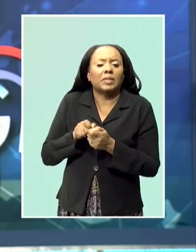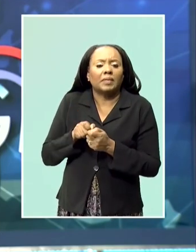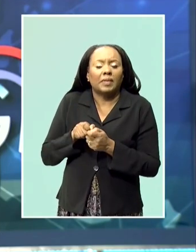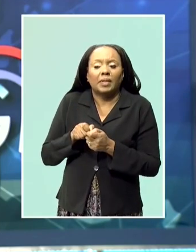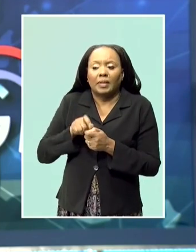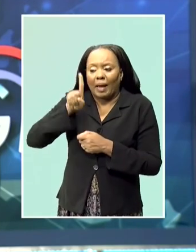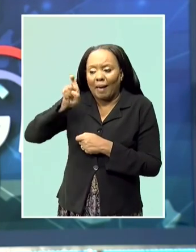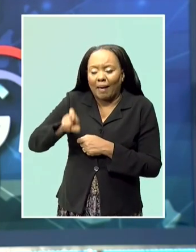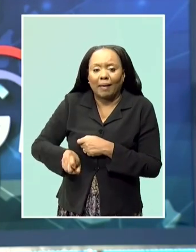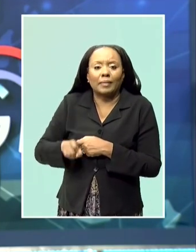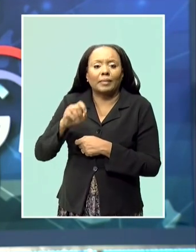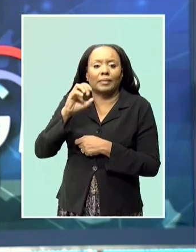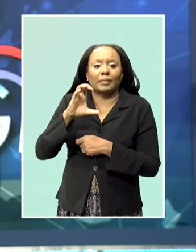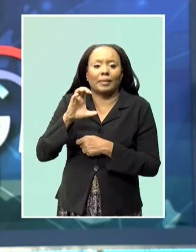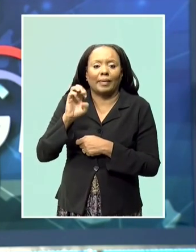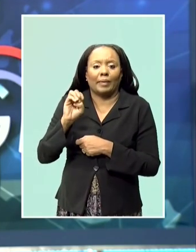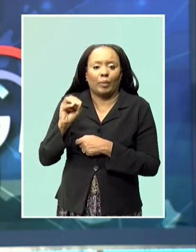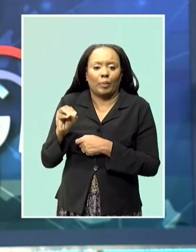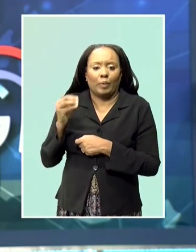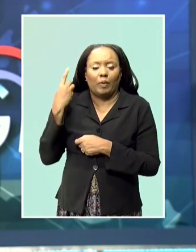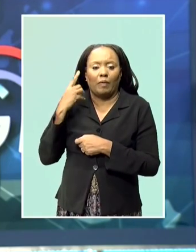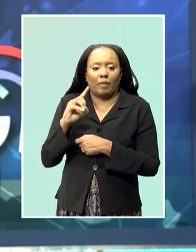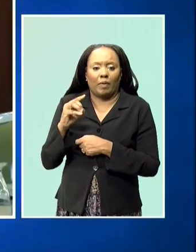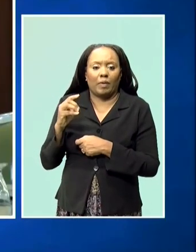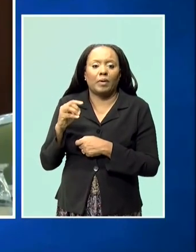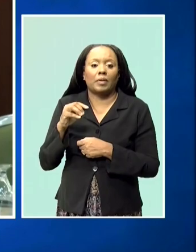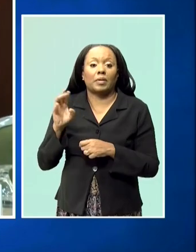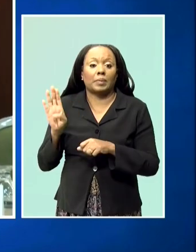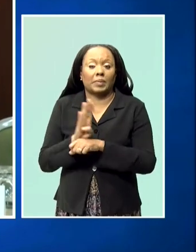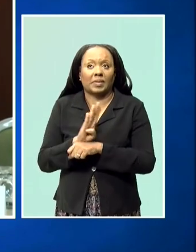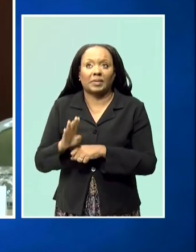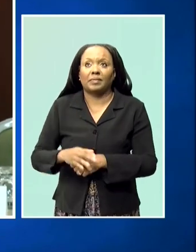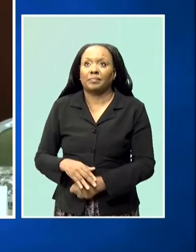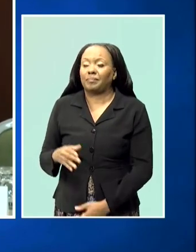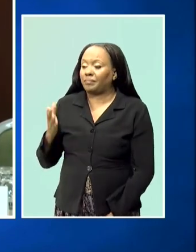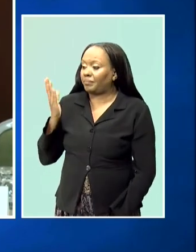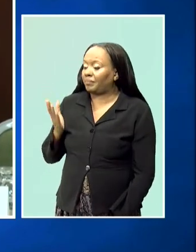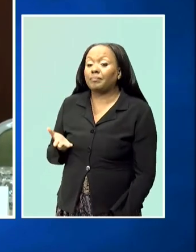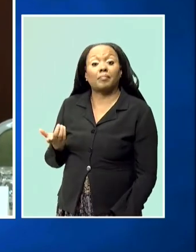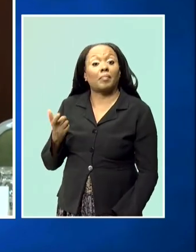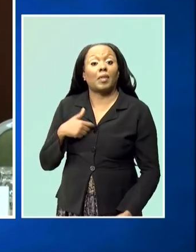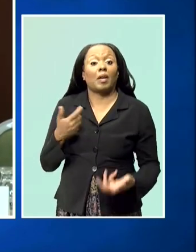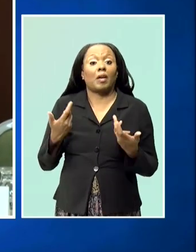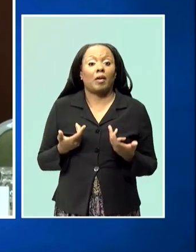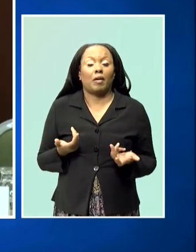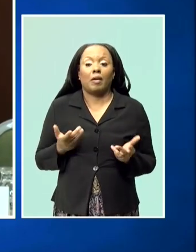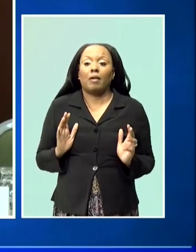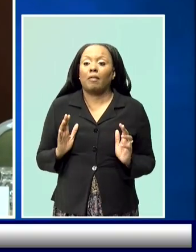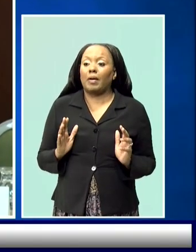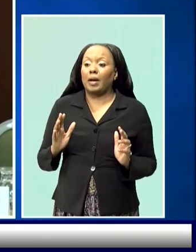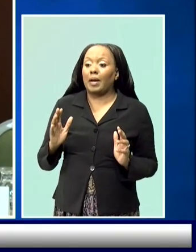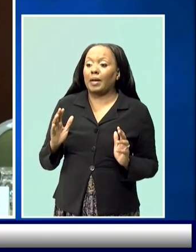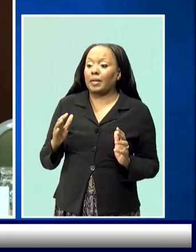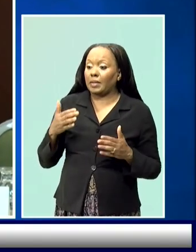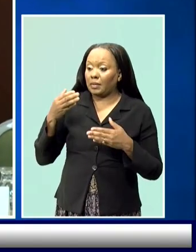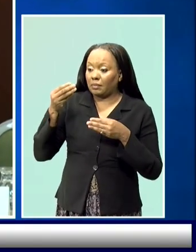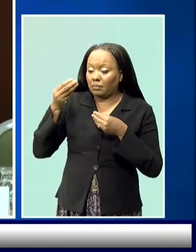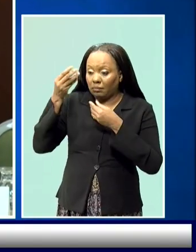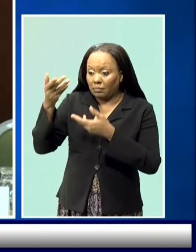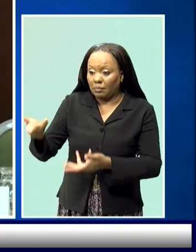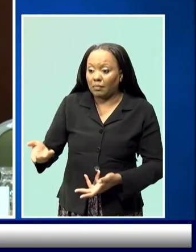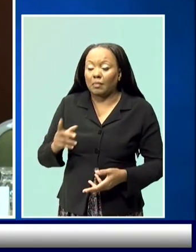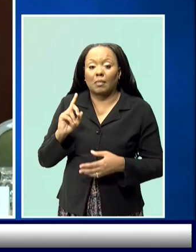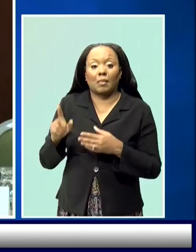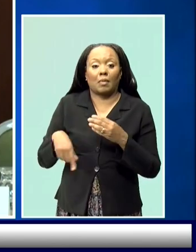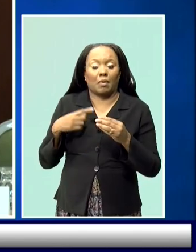chief executive. I've already acknowledged the anomalies in relation to sales in